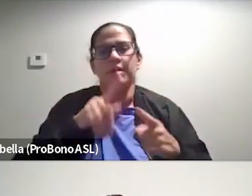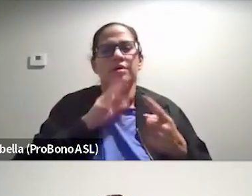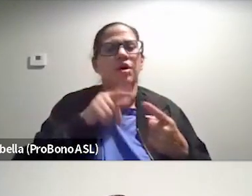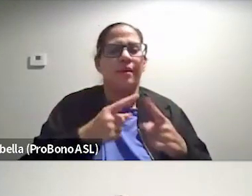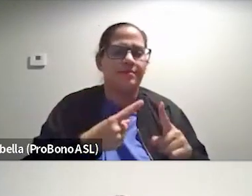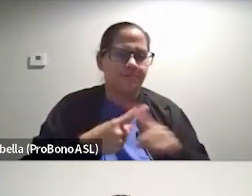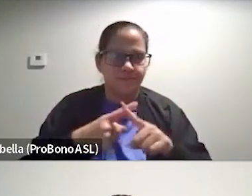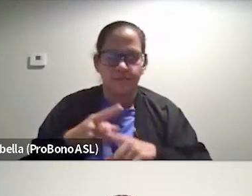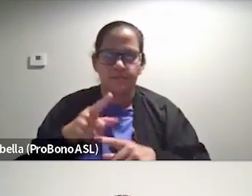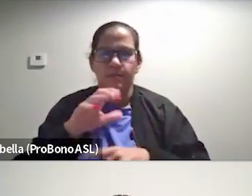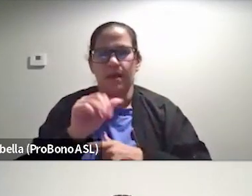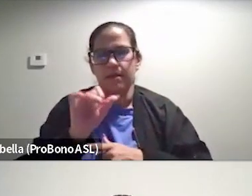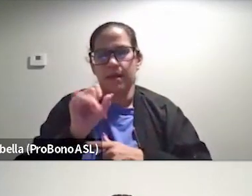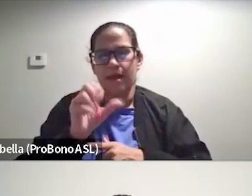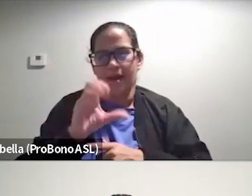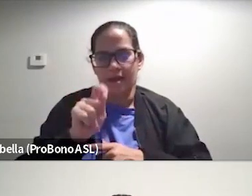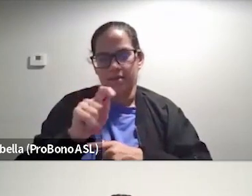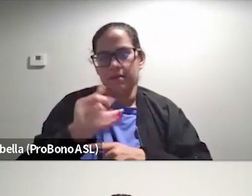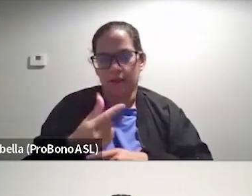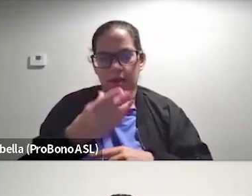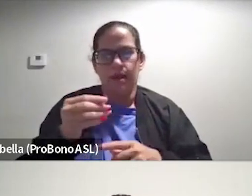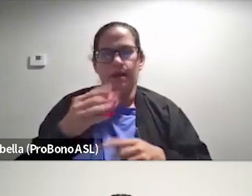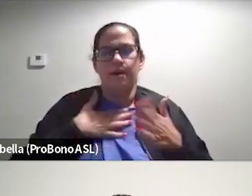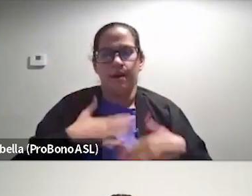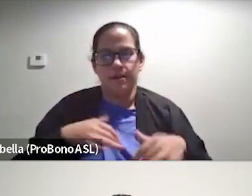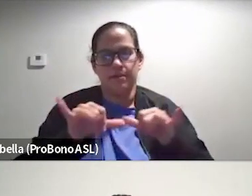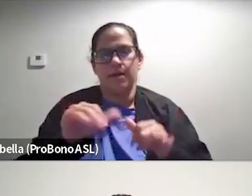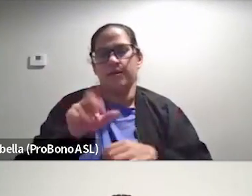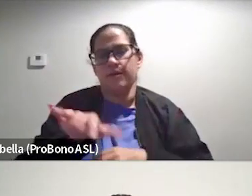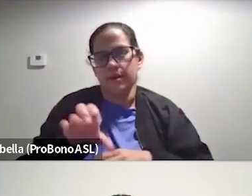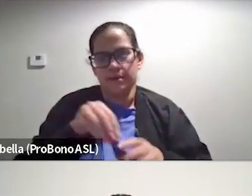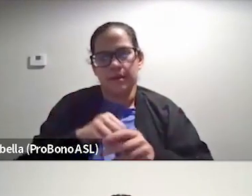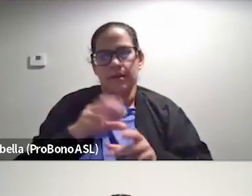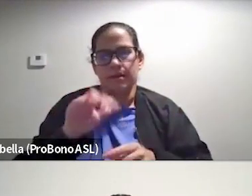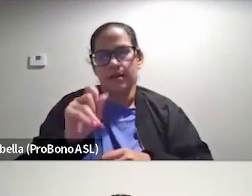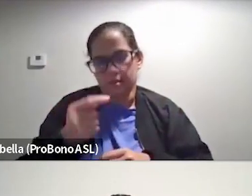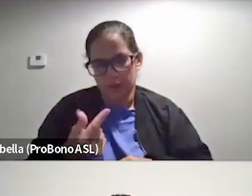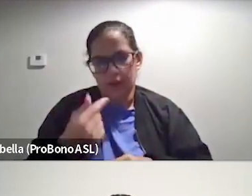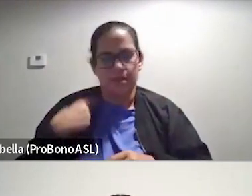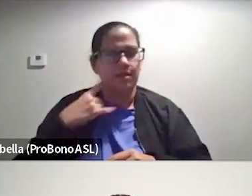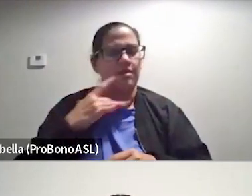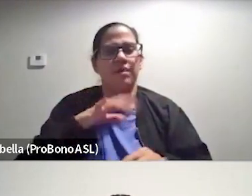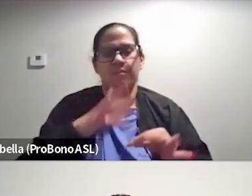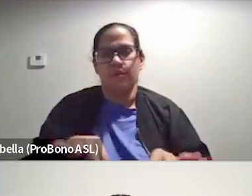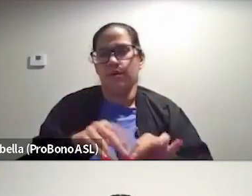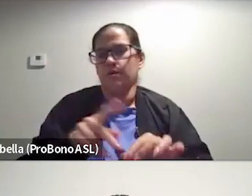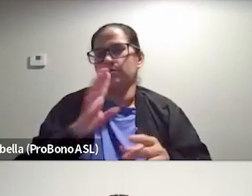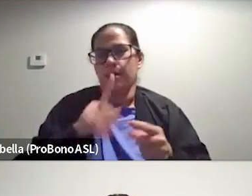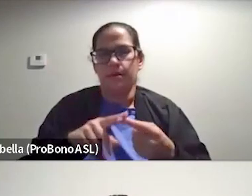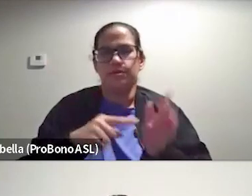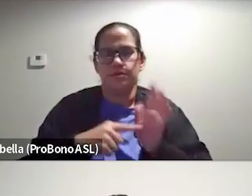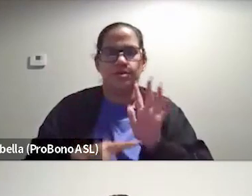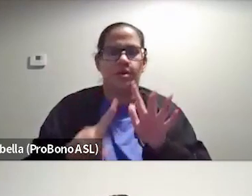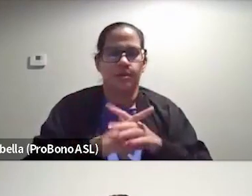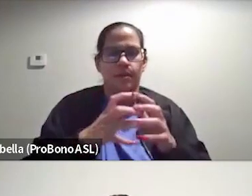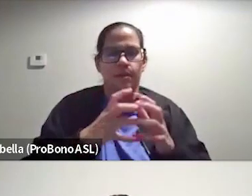of casting and of a body size and race in casting. So I think that's really important. And I think what you're talking about also shows up a